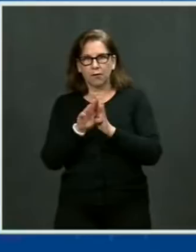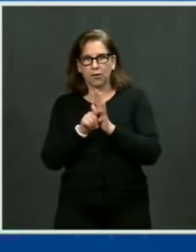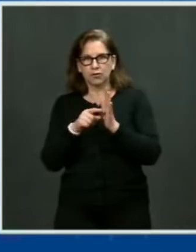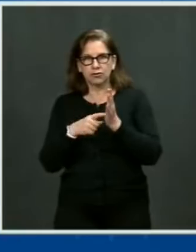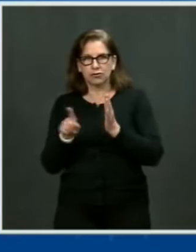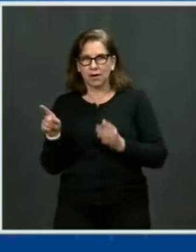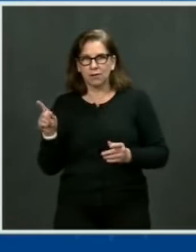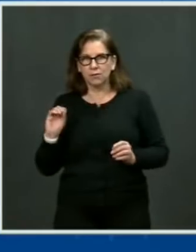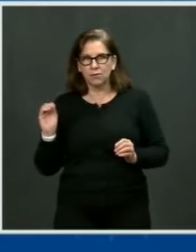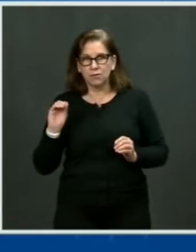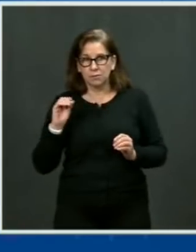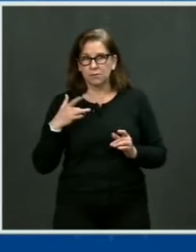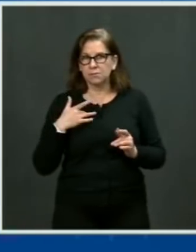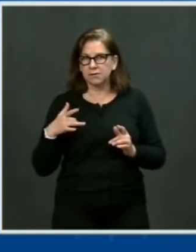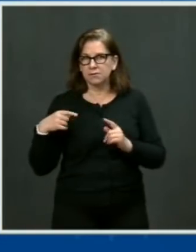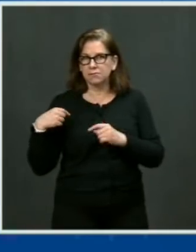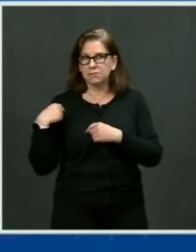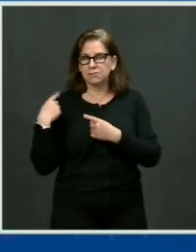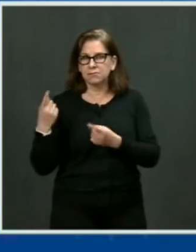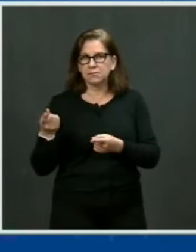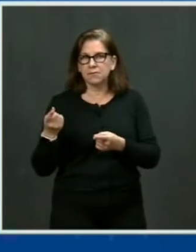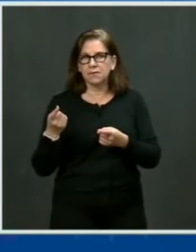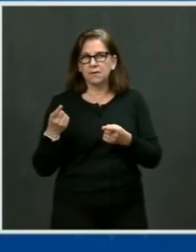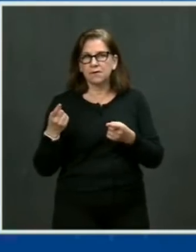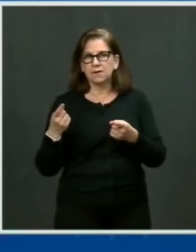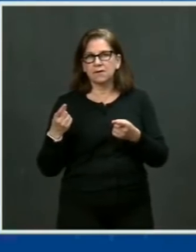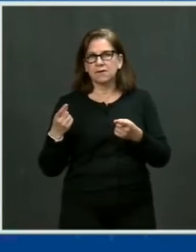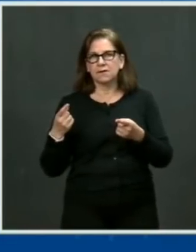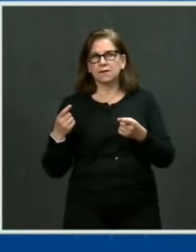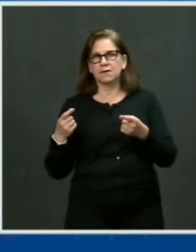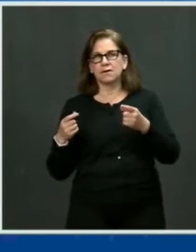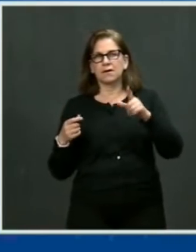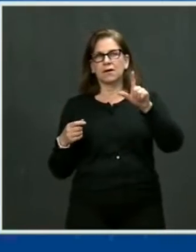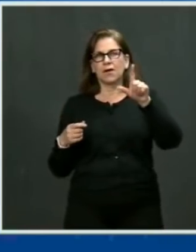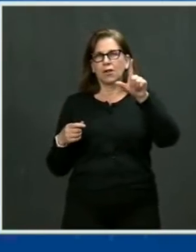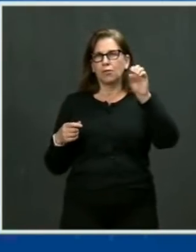Like people here, I spent time down at that church in Charleston.